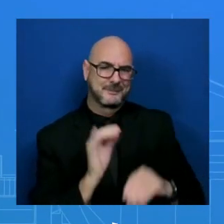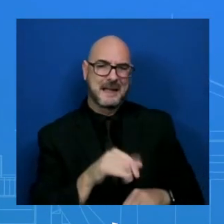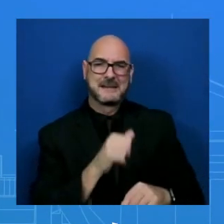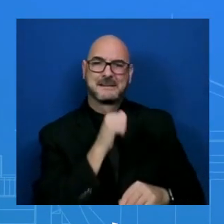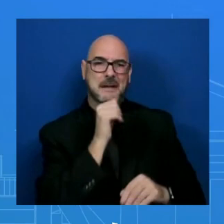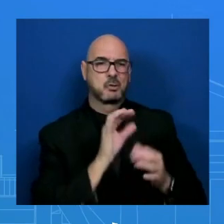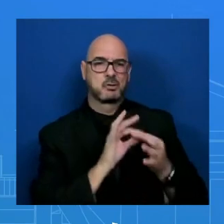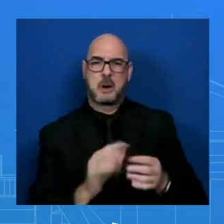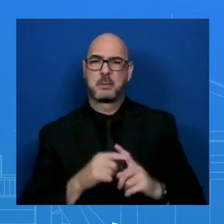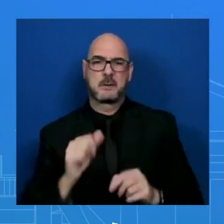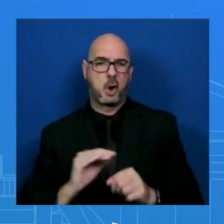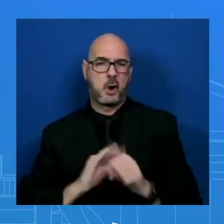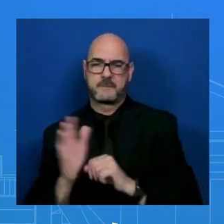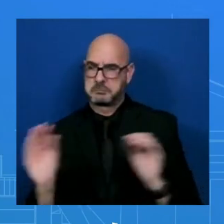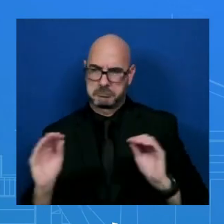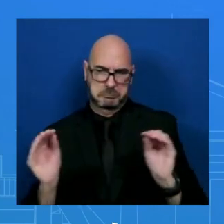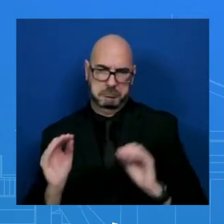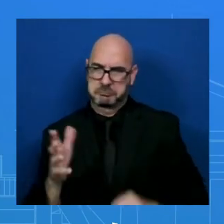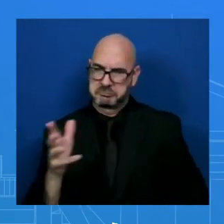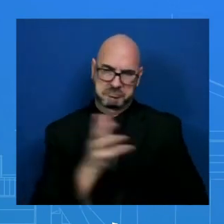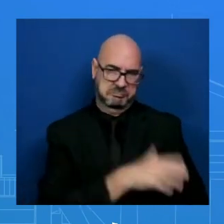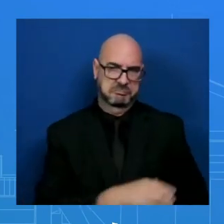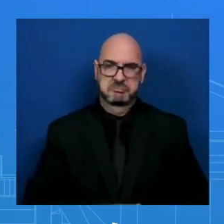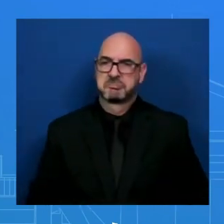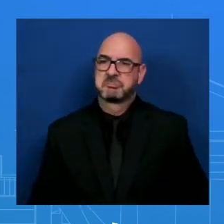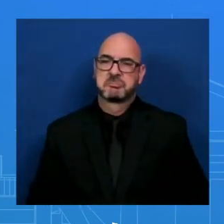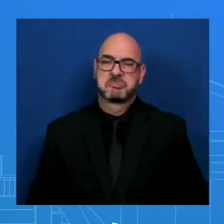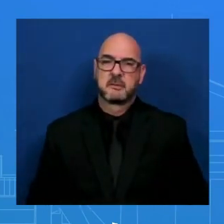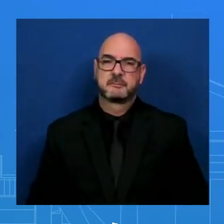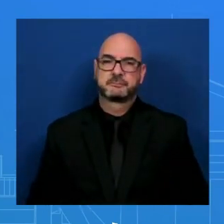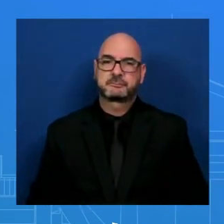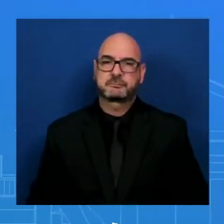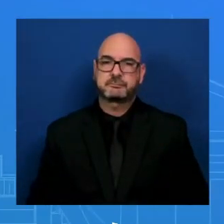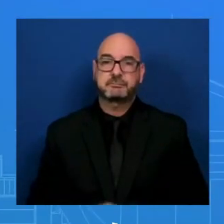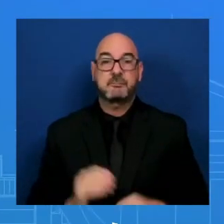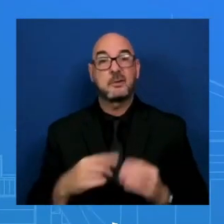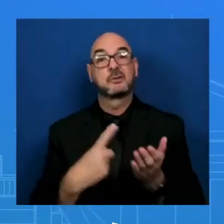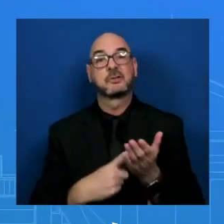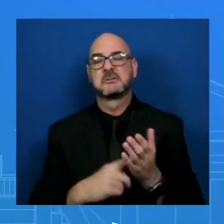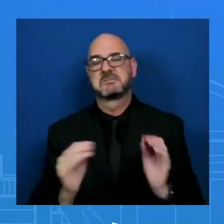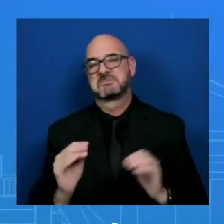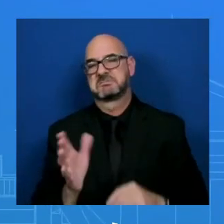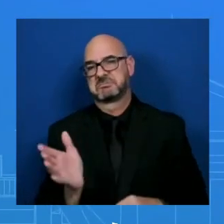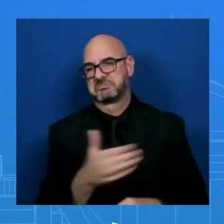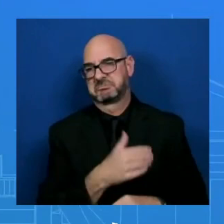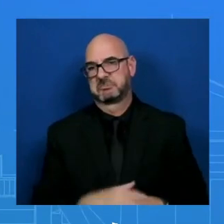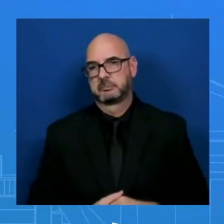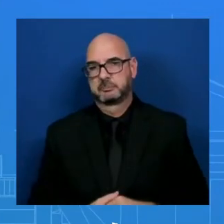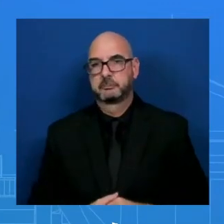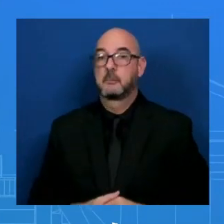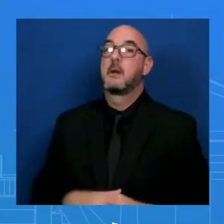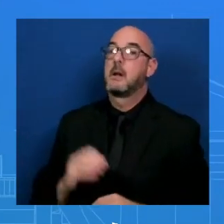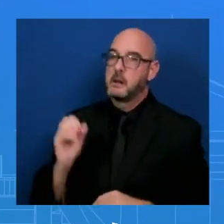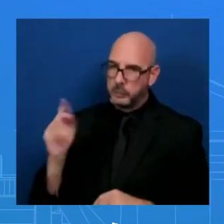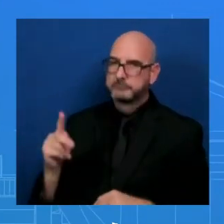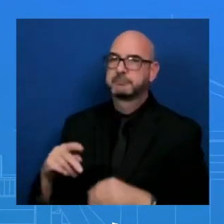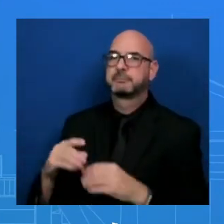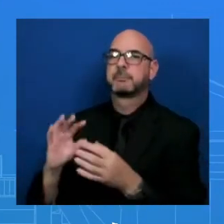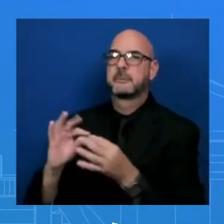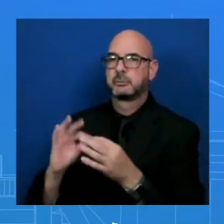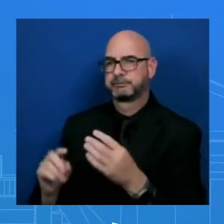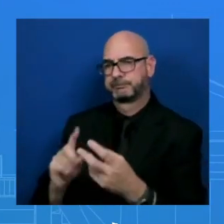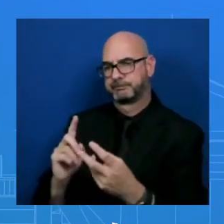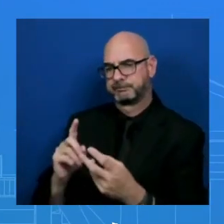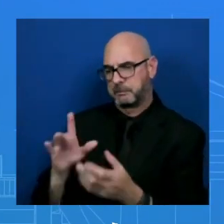this – this current kind of conversation that we're having. Okay. And then you mentioned the mid-September vaccines, and I'm just wondering because there is this